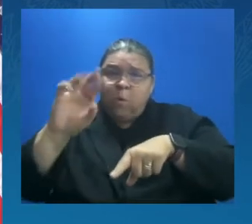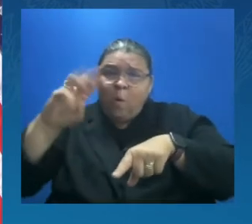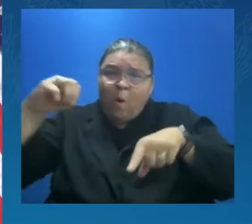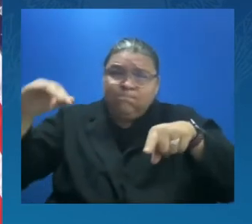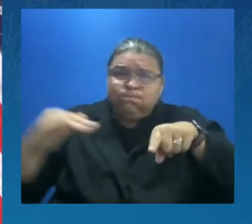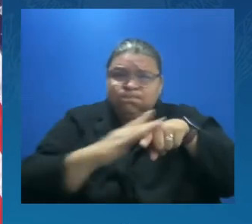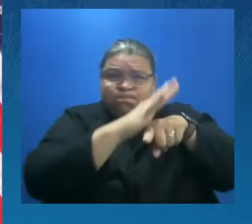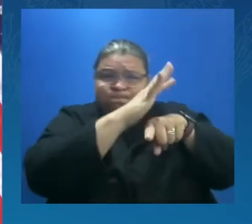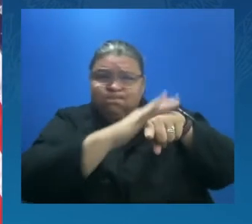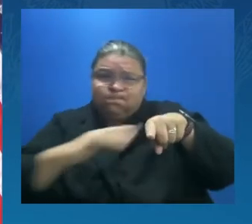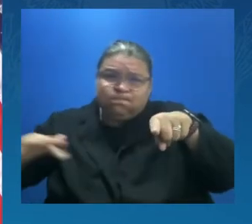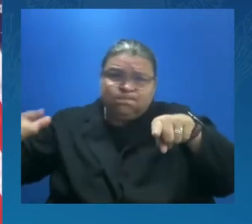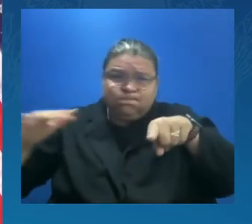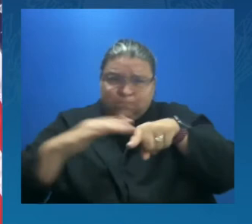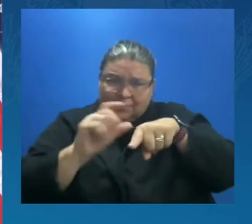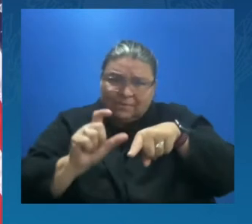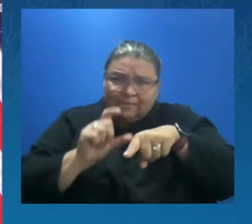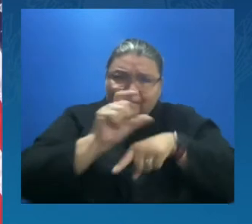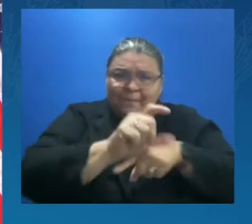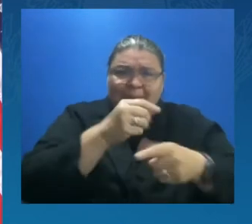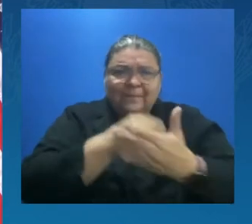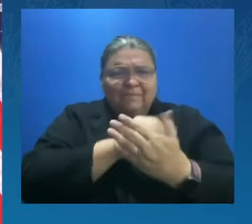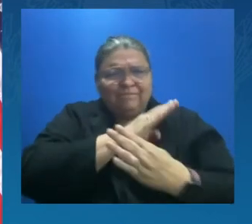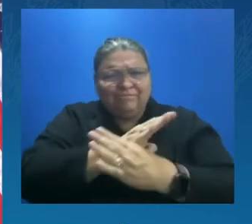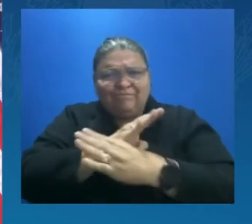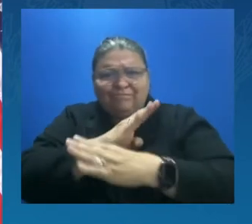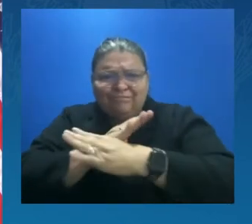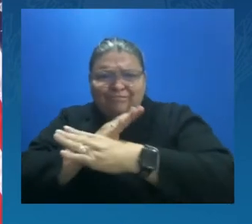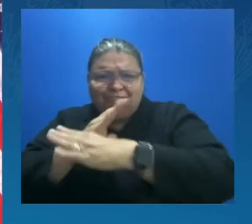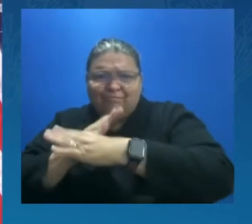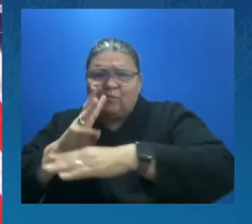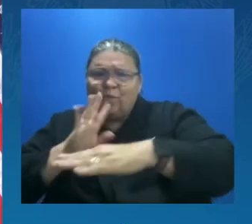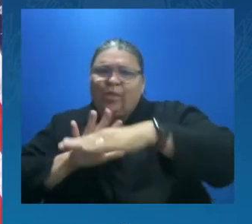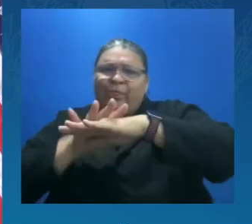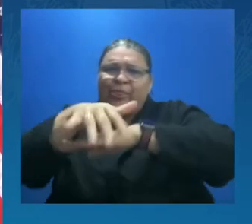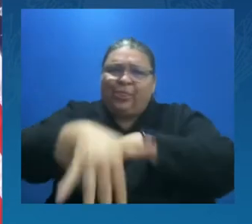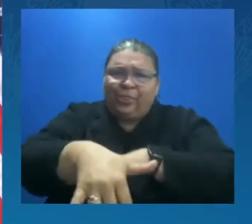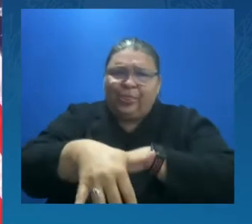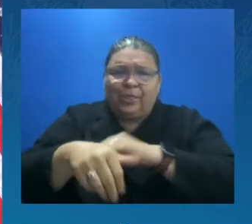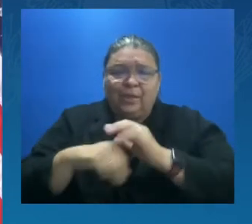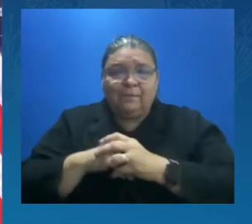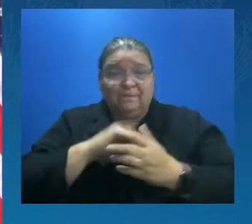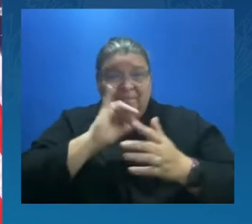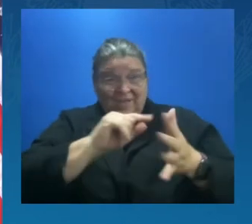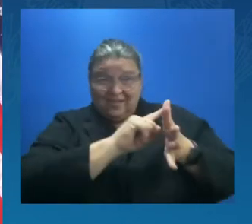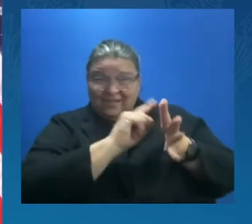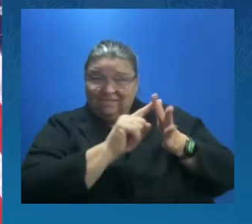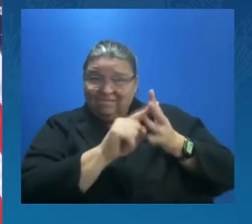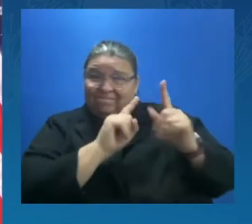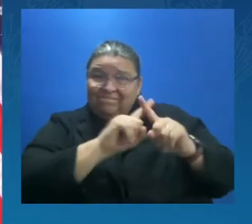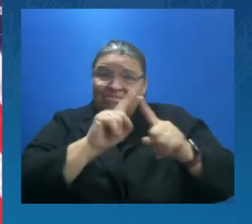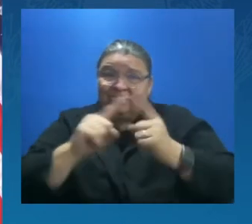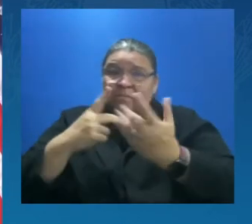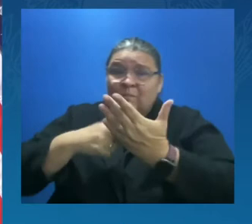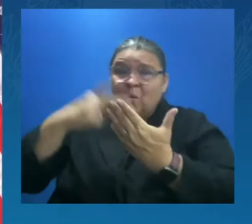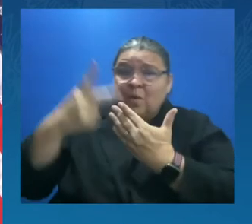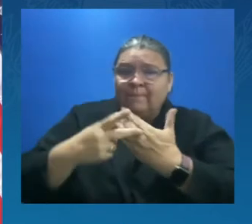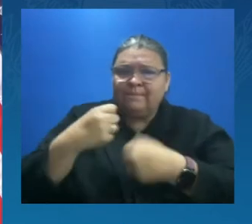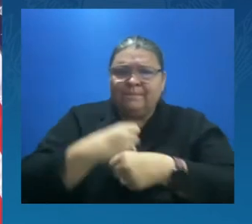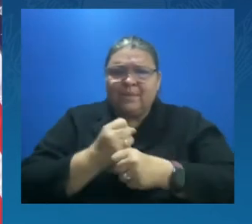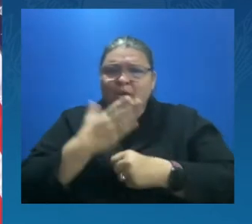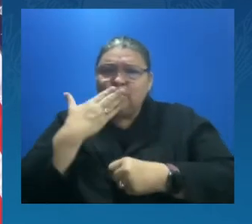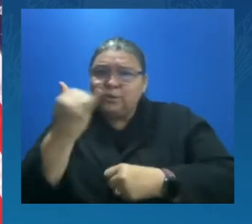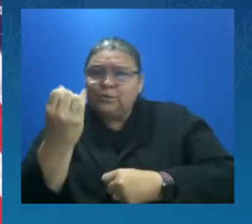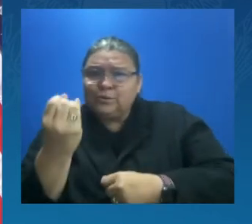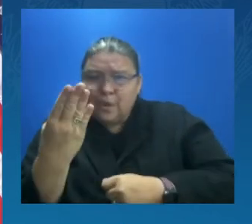All of these projects will create good jobs and good union jobs in our